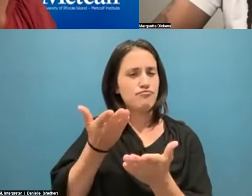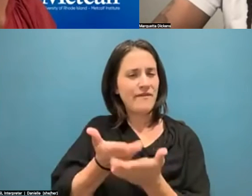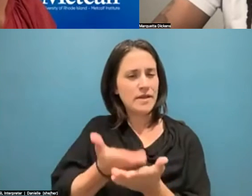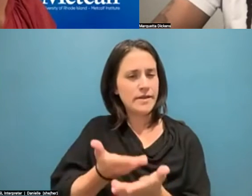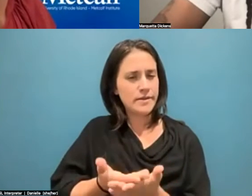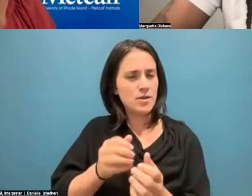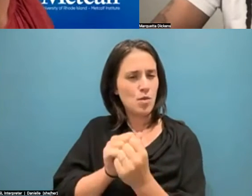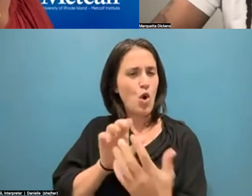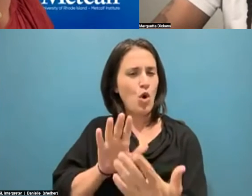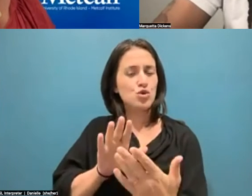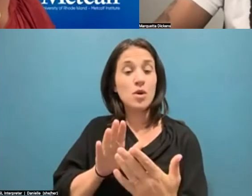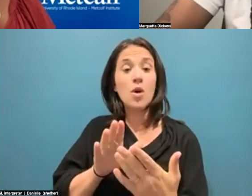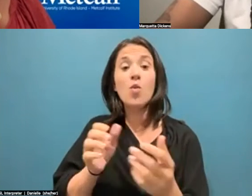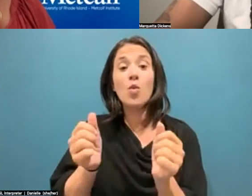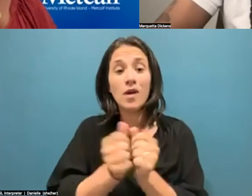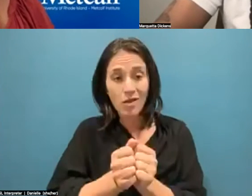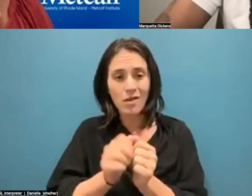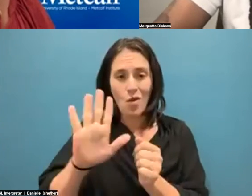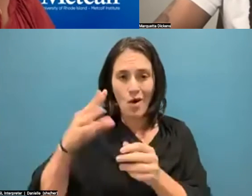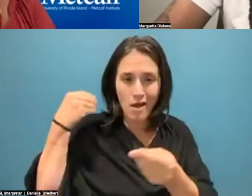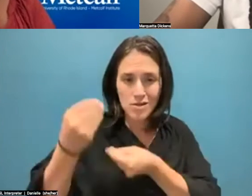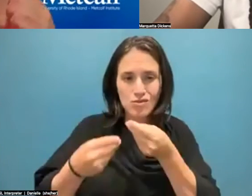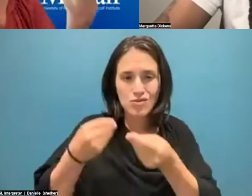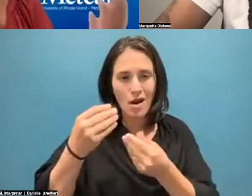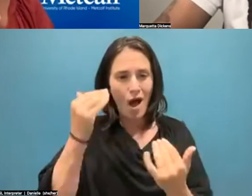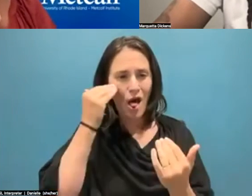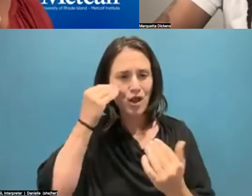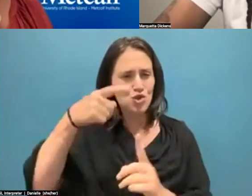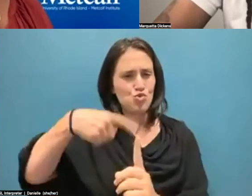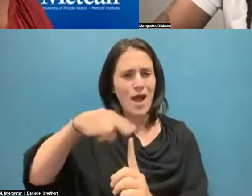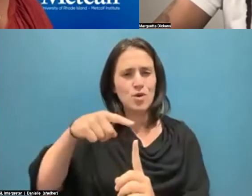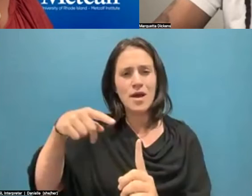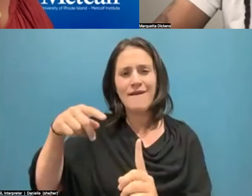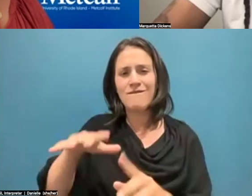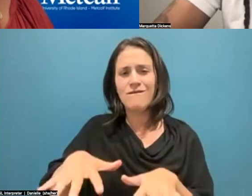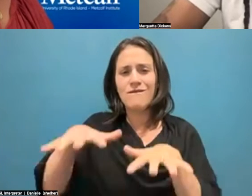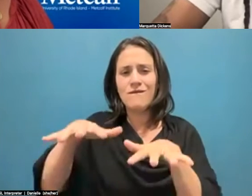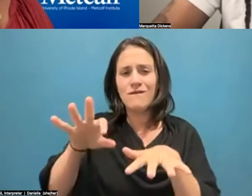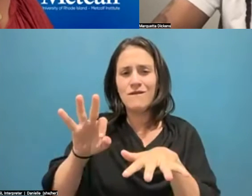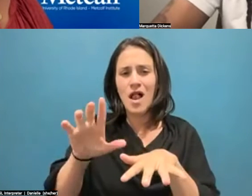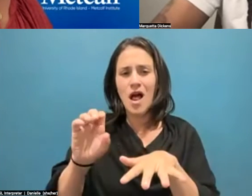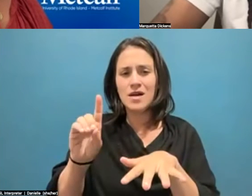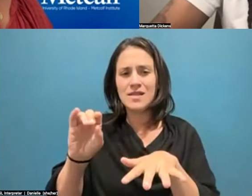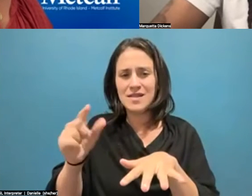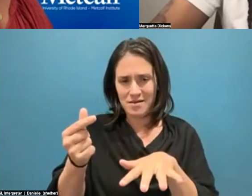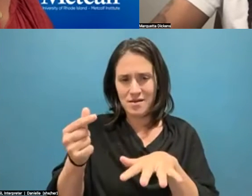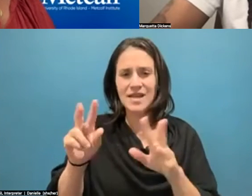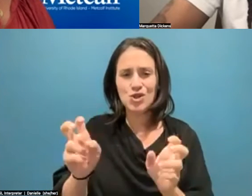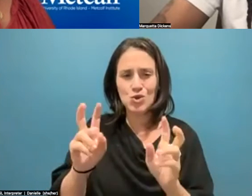ancestral knowledge around Princeville's flooding issues. You mentioned Hurricane Floyd, but I know the Tar River,